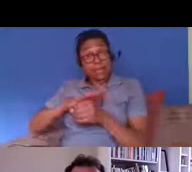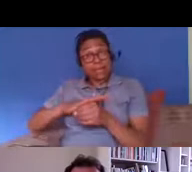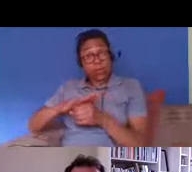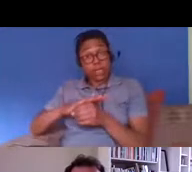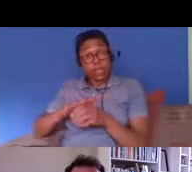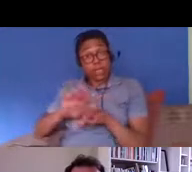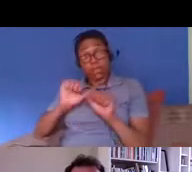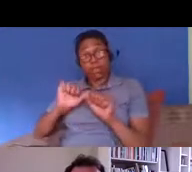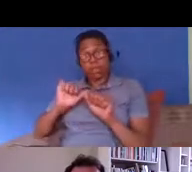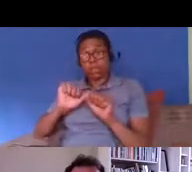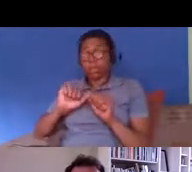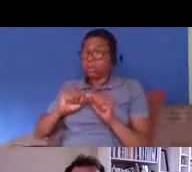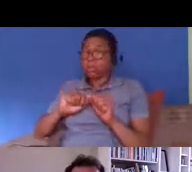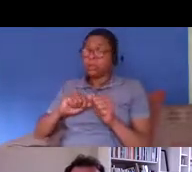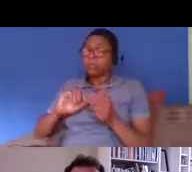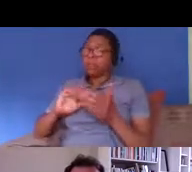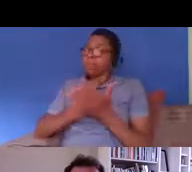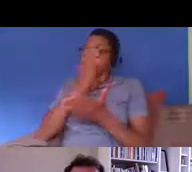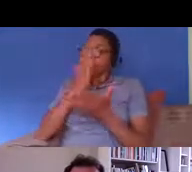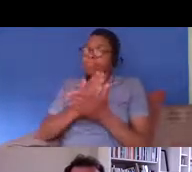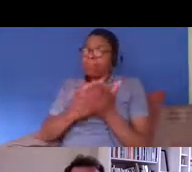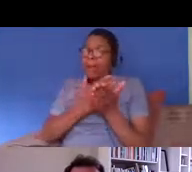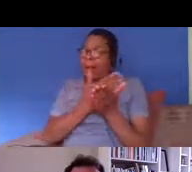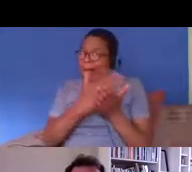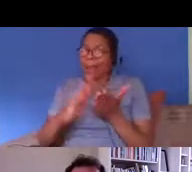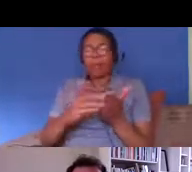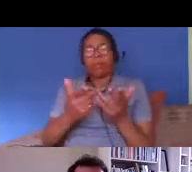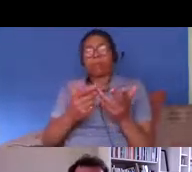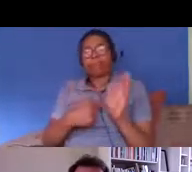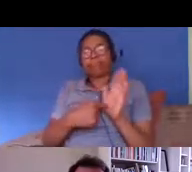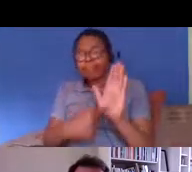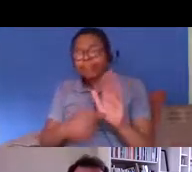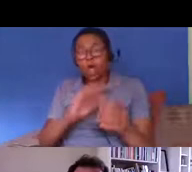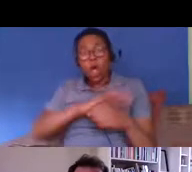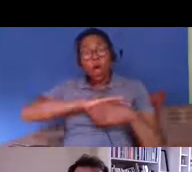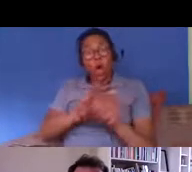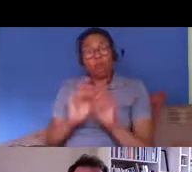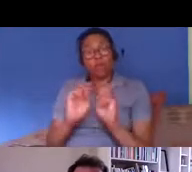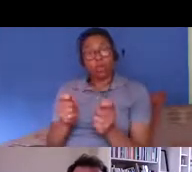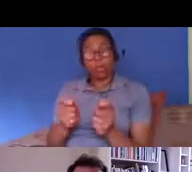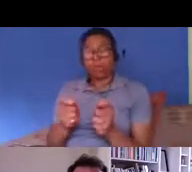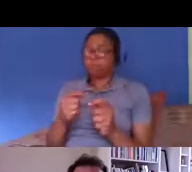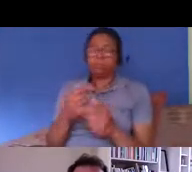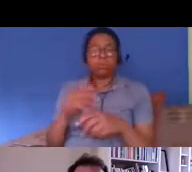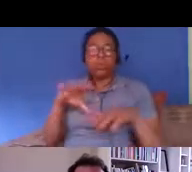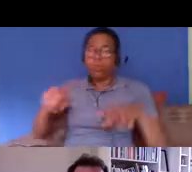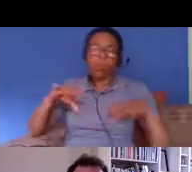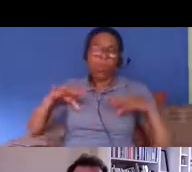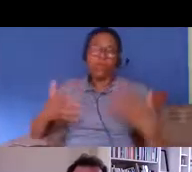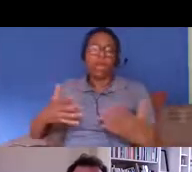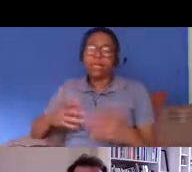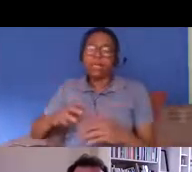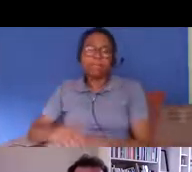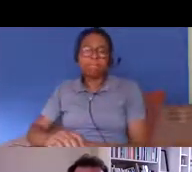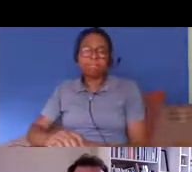made it clear that kobe 19 treatment would be free um whether it was emergency healthcare or not um but